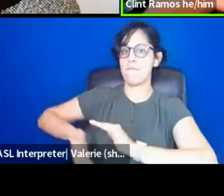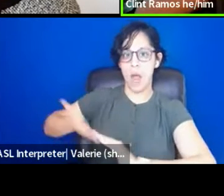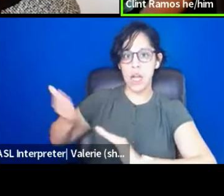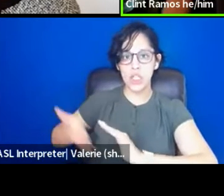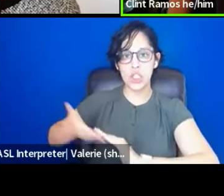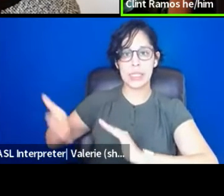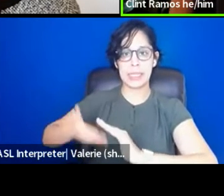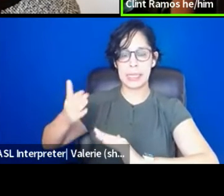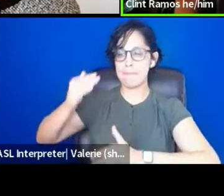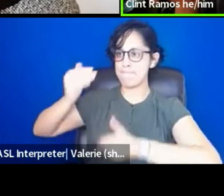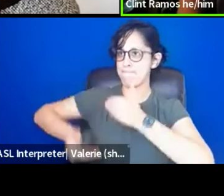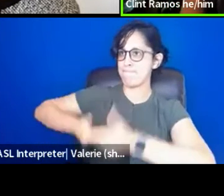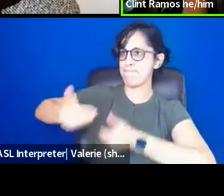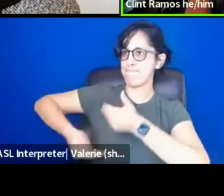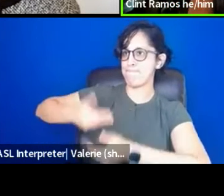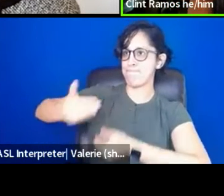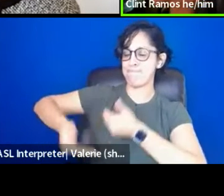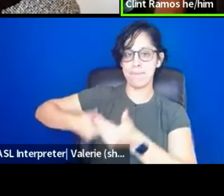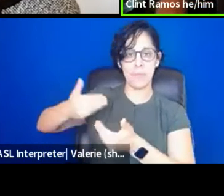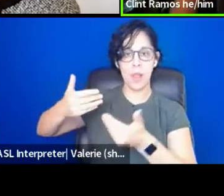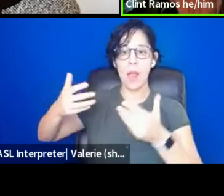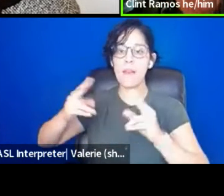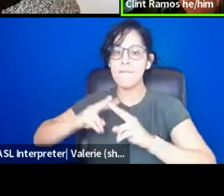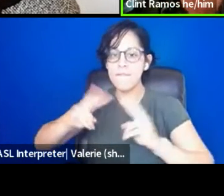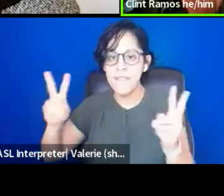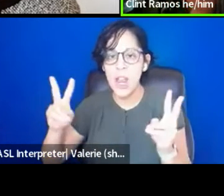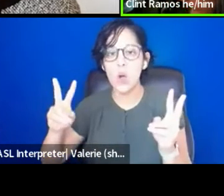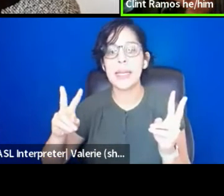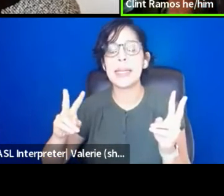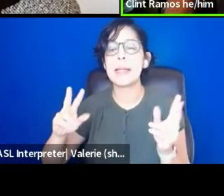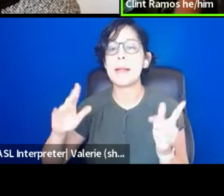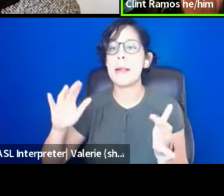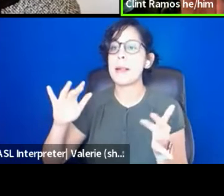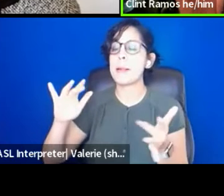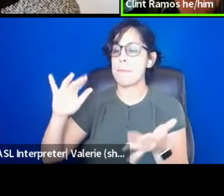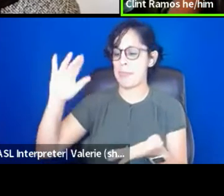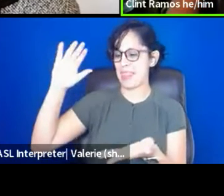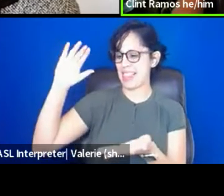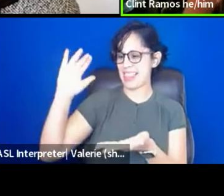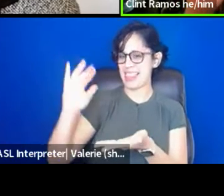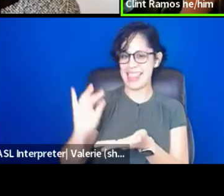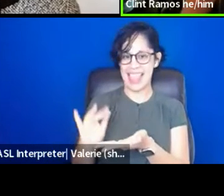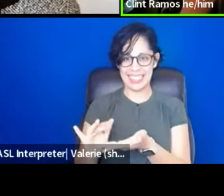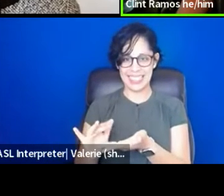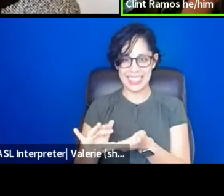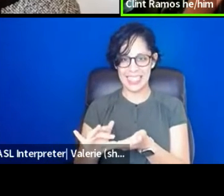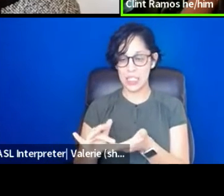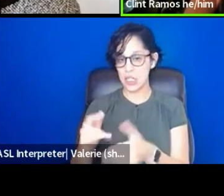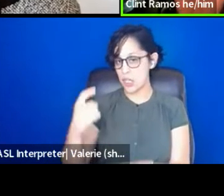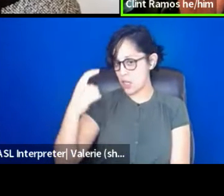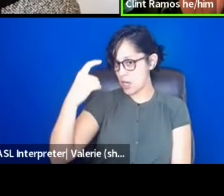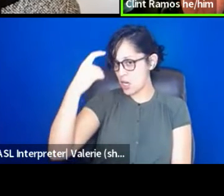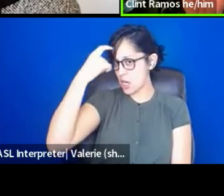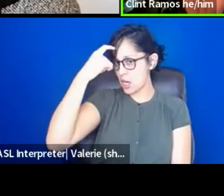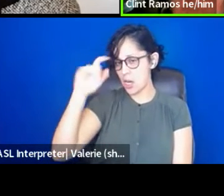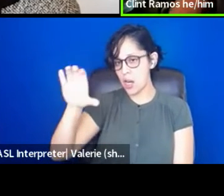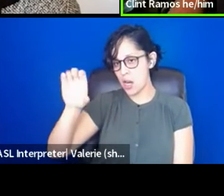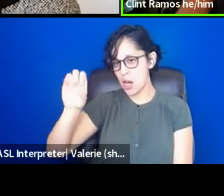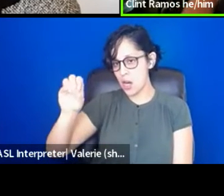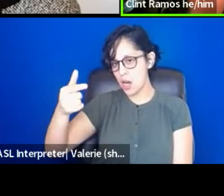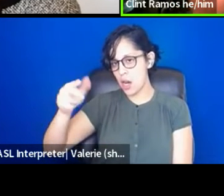been, we have been operating on a very lessened and decreased cognitive performance level.